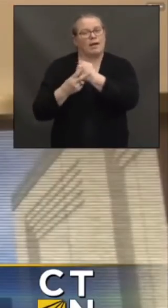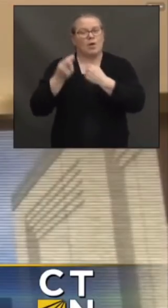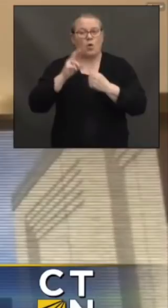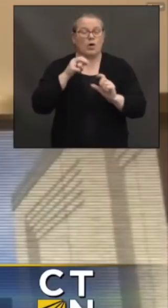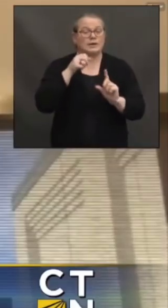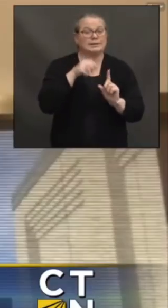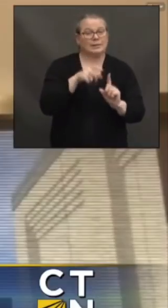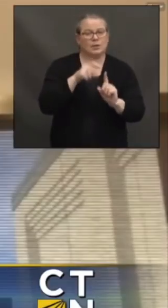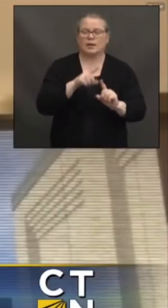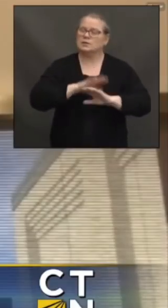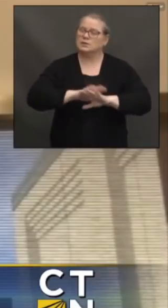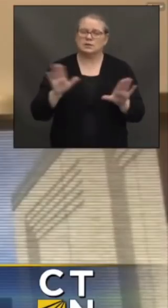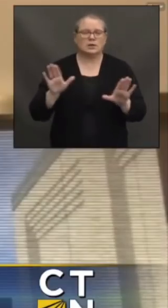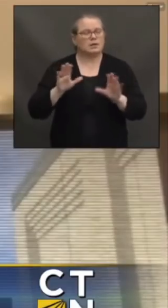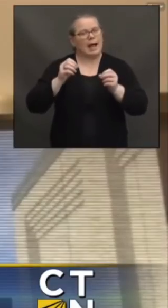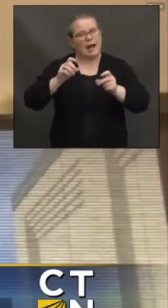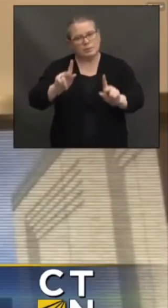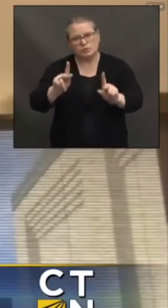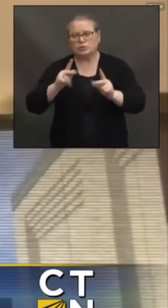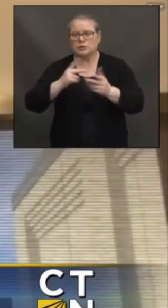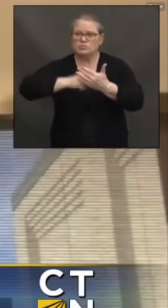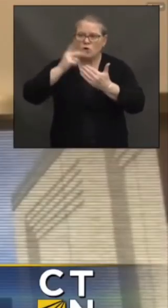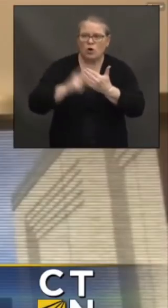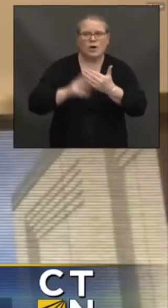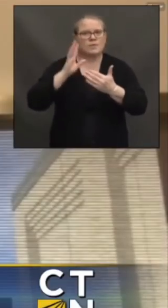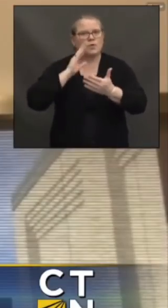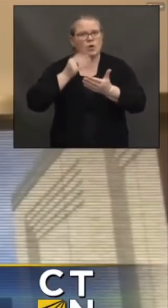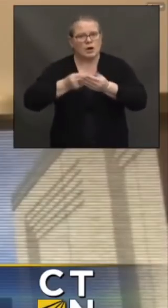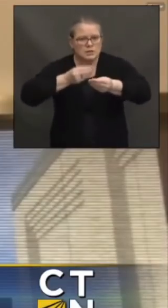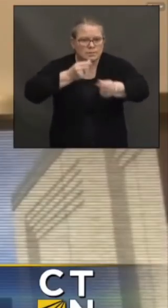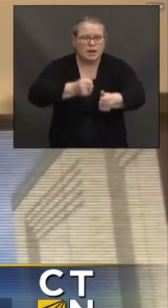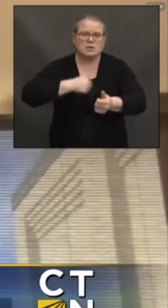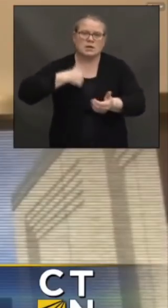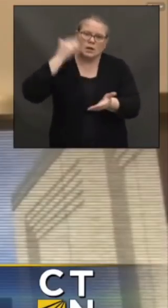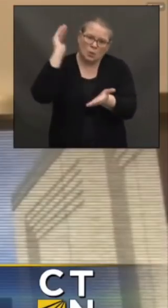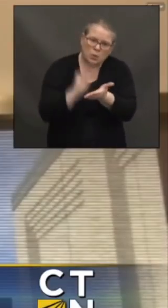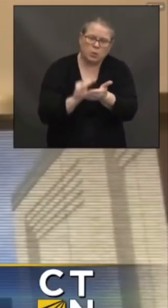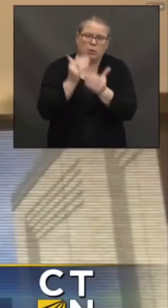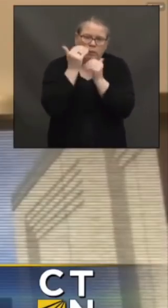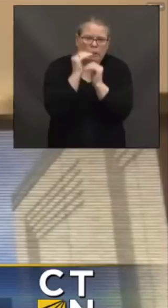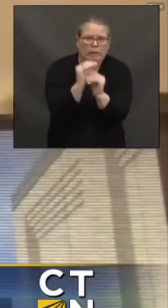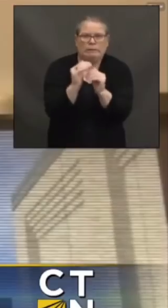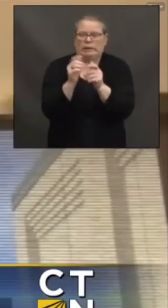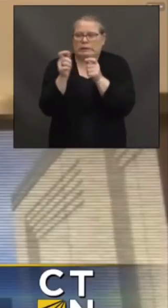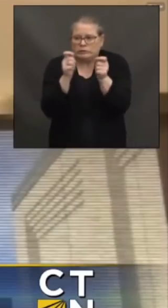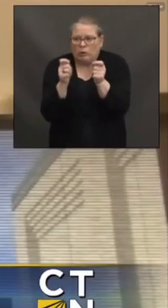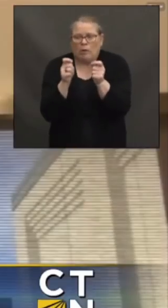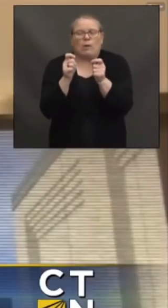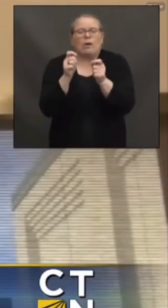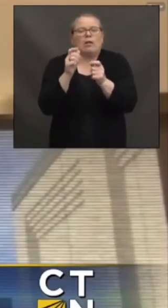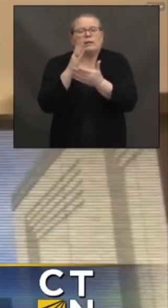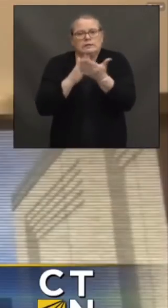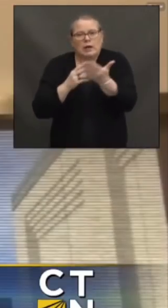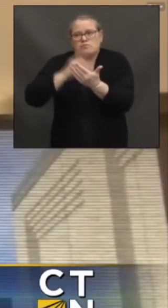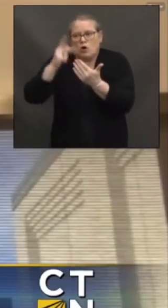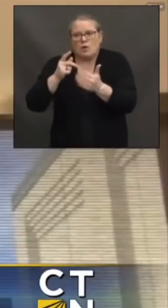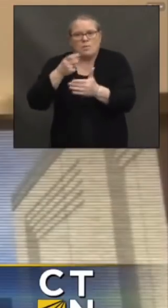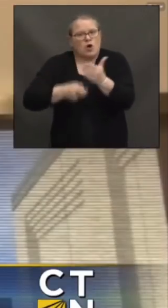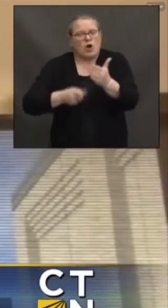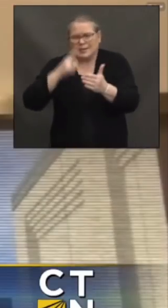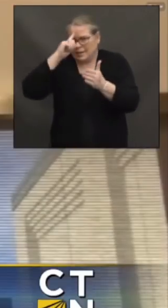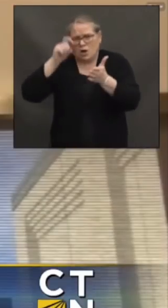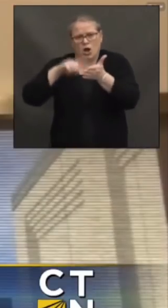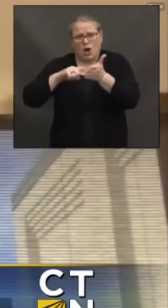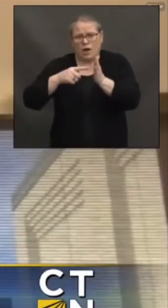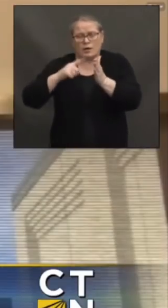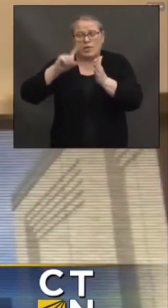initiatives to drive down spending, efficiency saving, or hold the line on increasing some of our programmatic costs. The governor did that intentionally